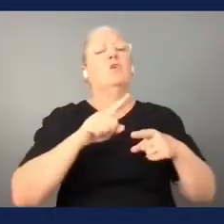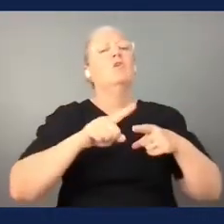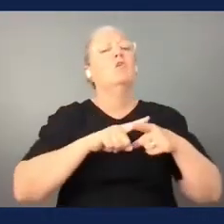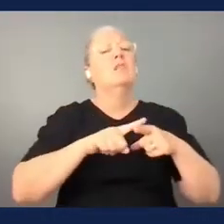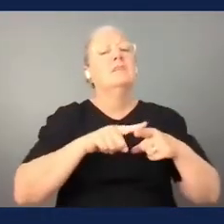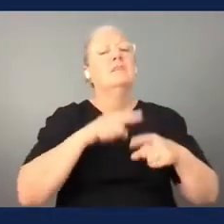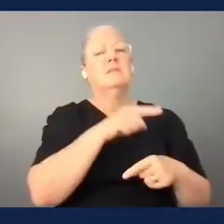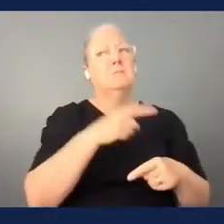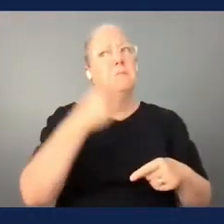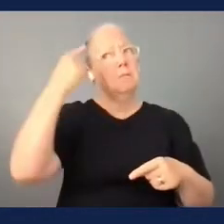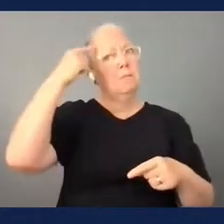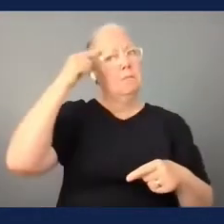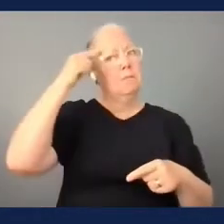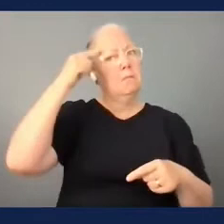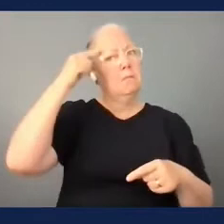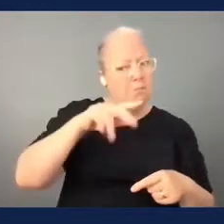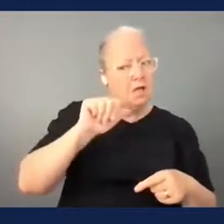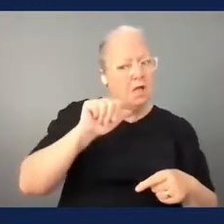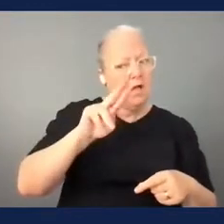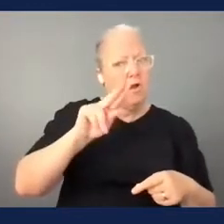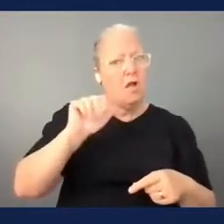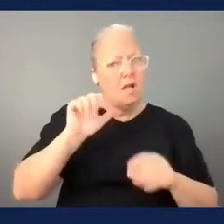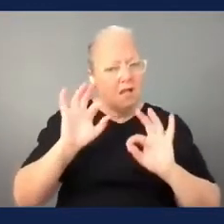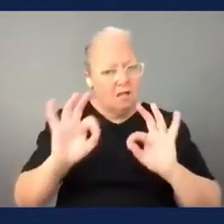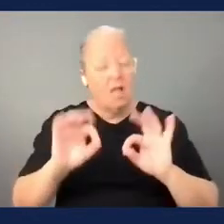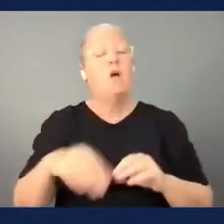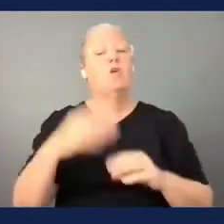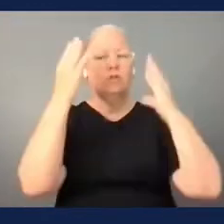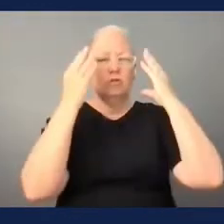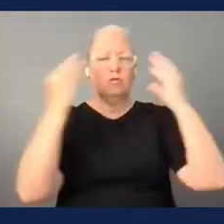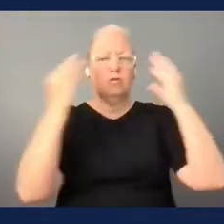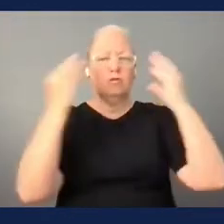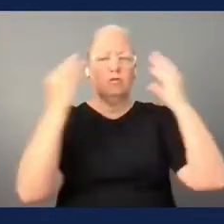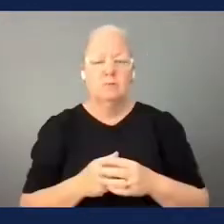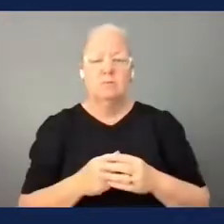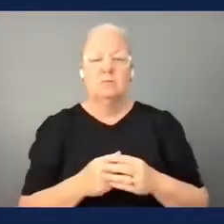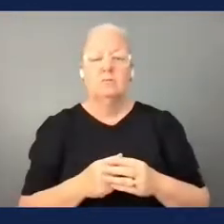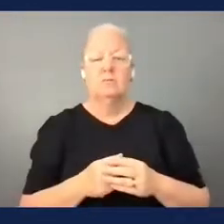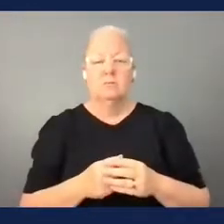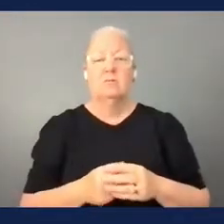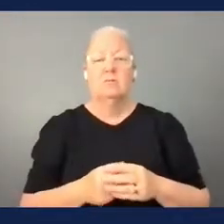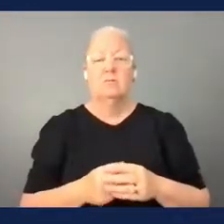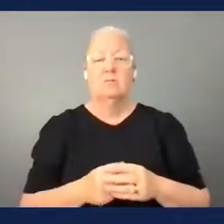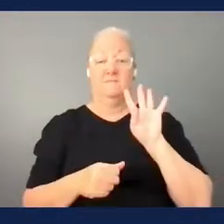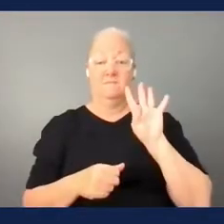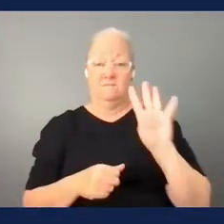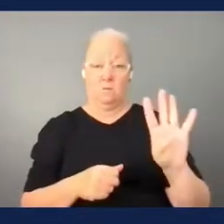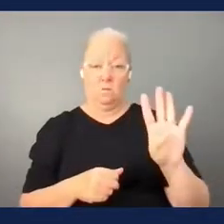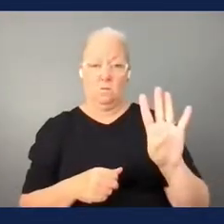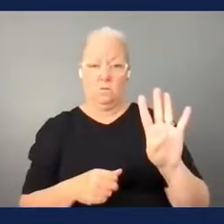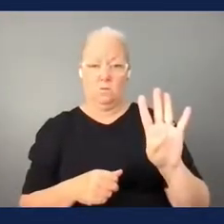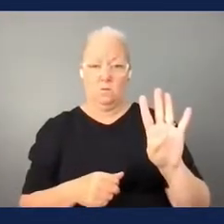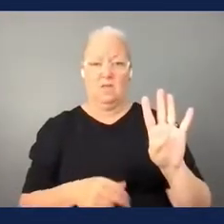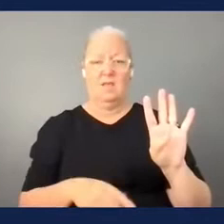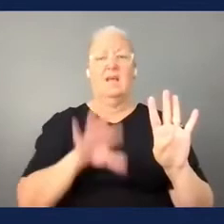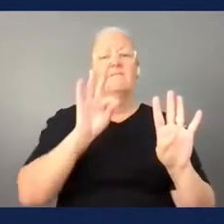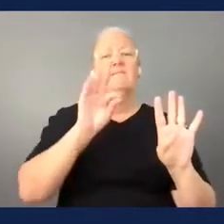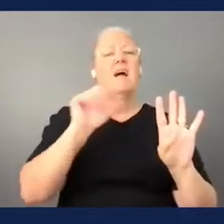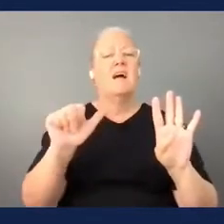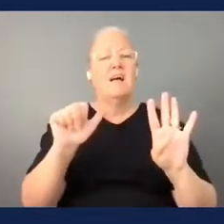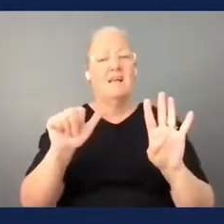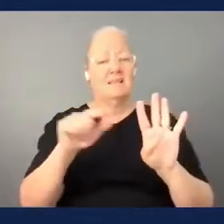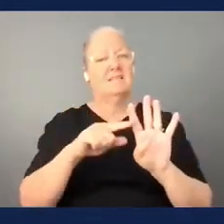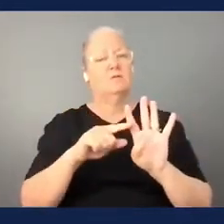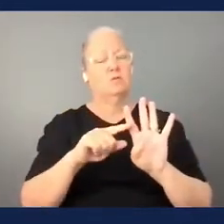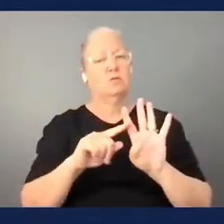along with the dutch fa as well like we hope that these four fa's will just set a benchmark set an example to all the football